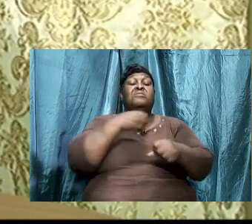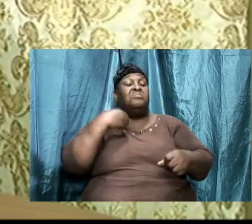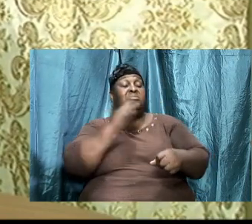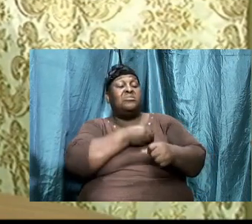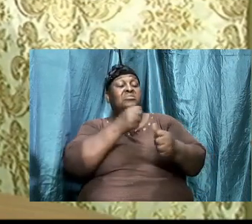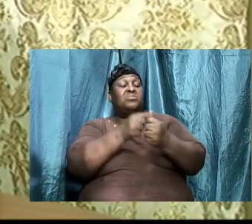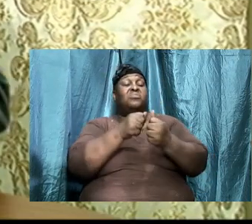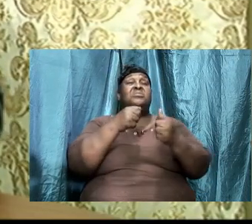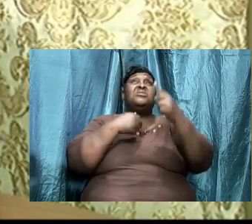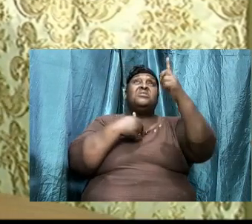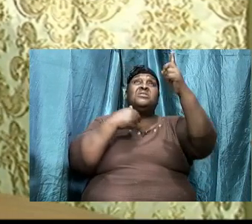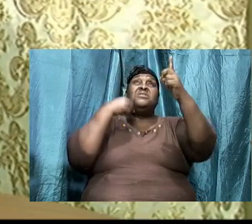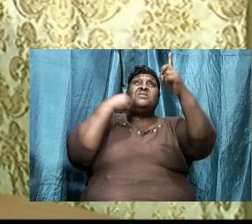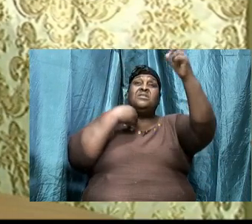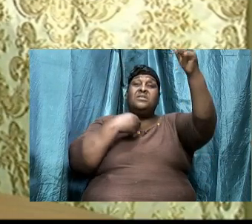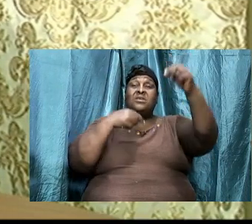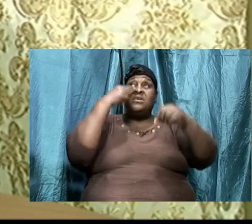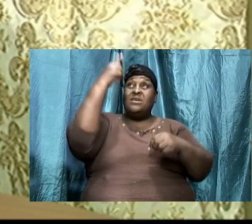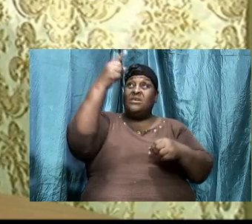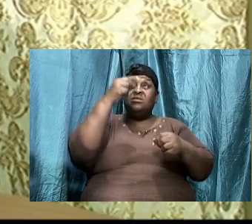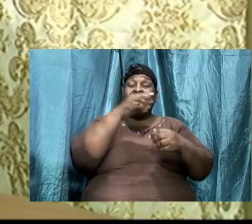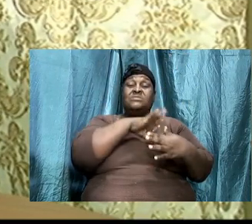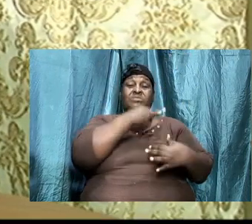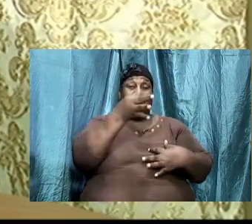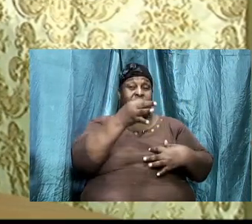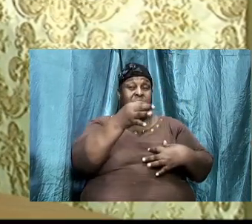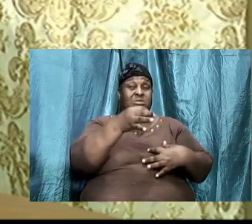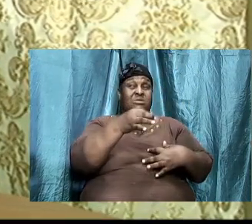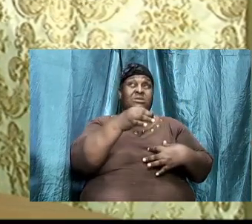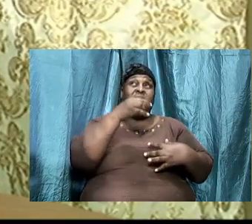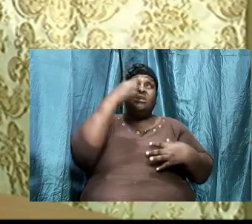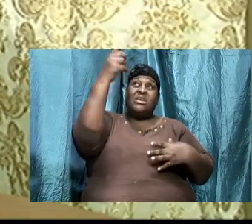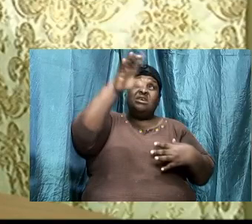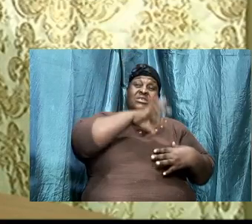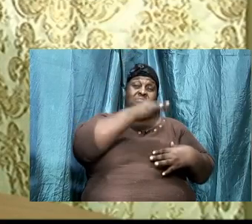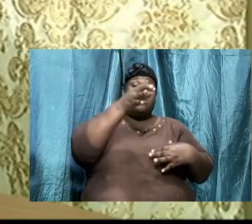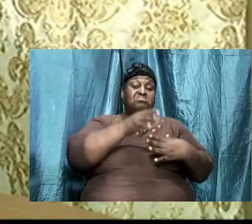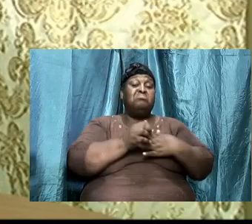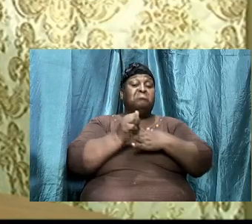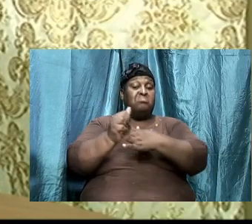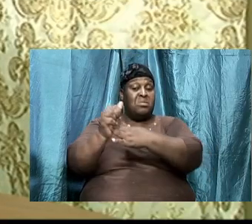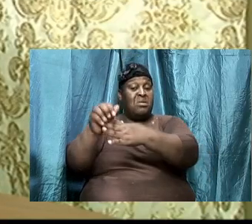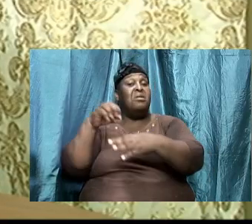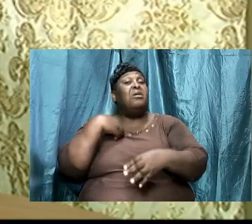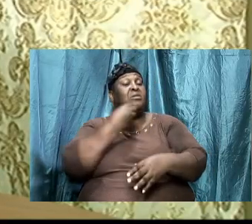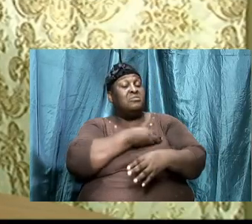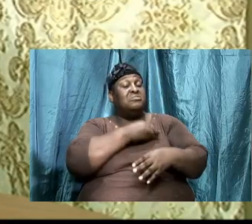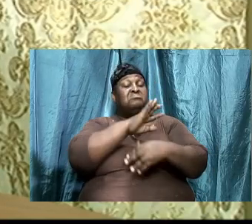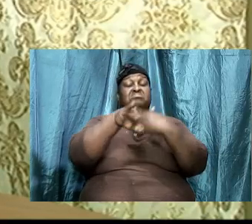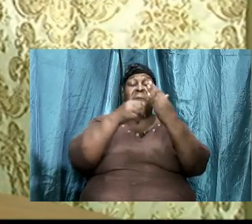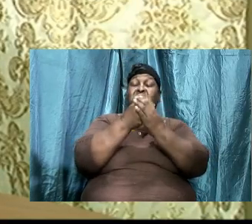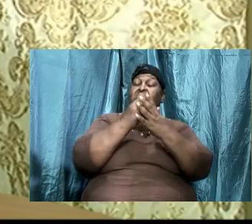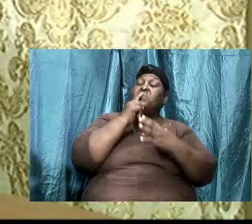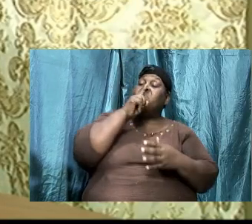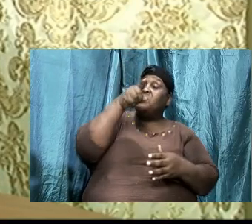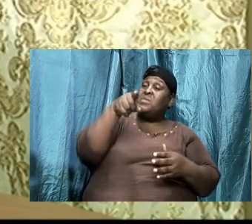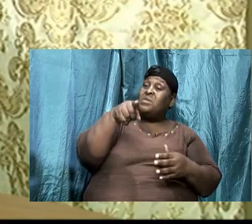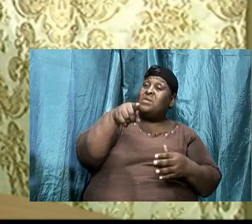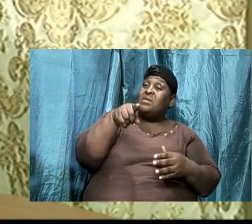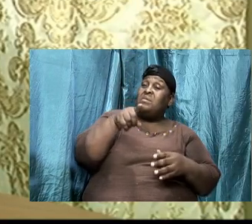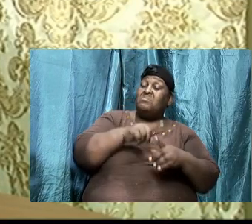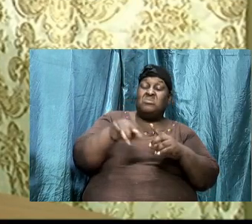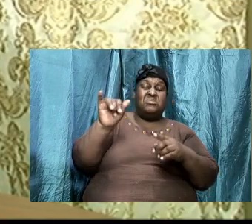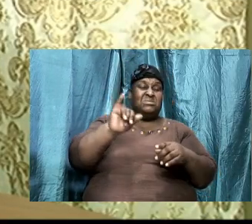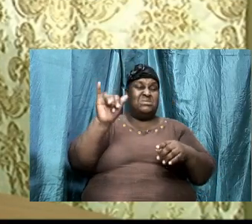And when he fills us with his spirit, the spirit will guide us into all truth. But at the